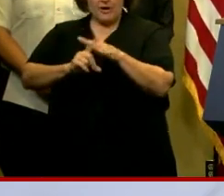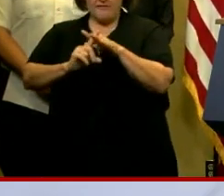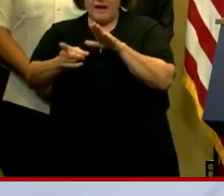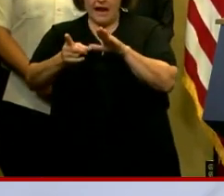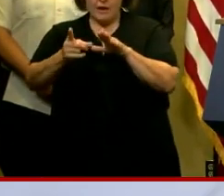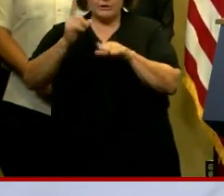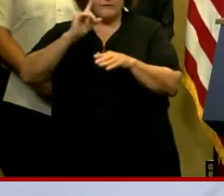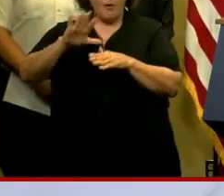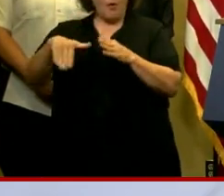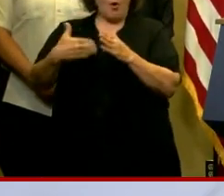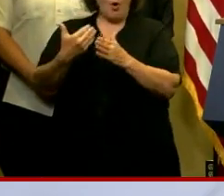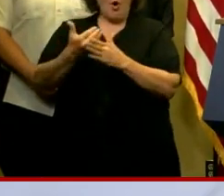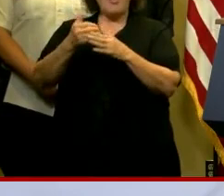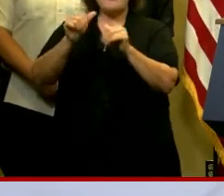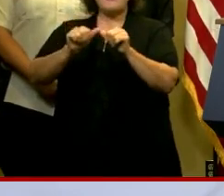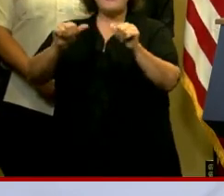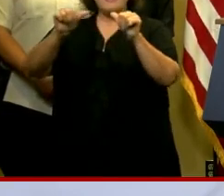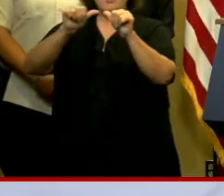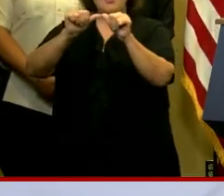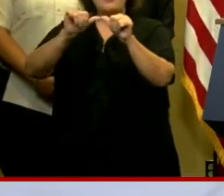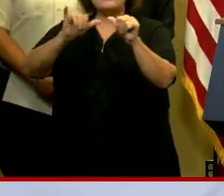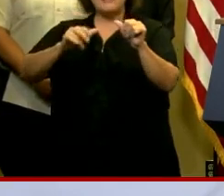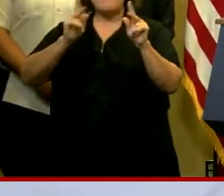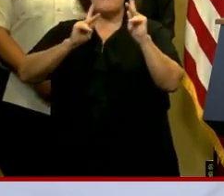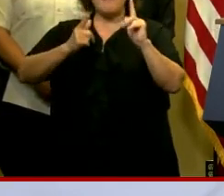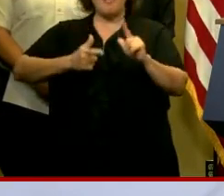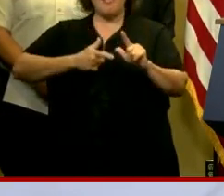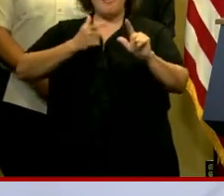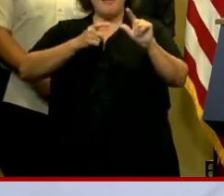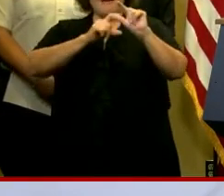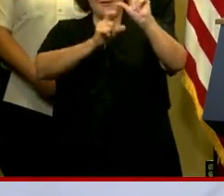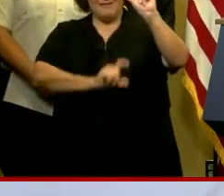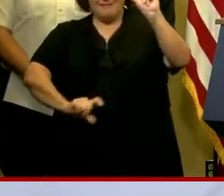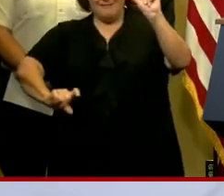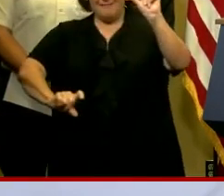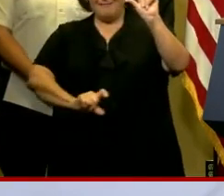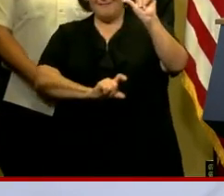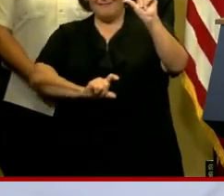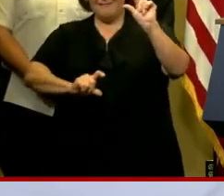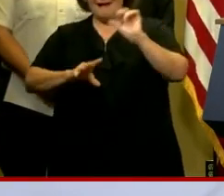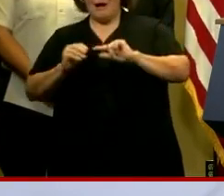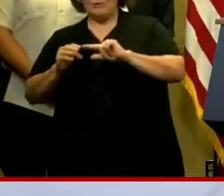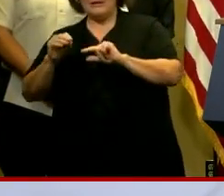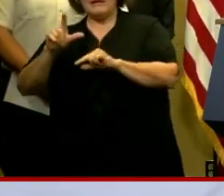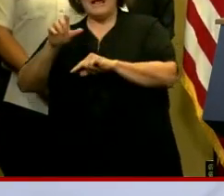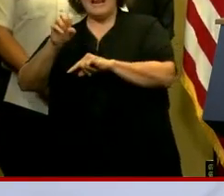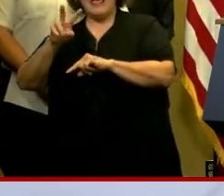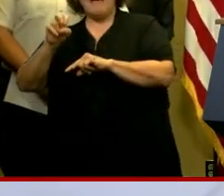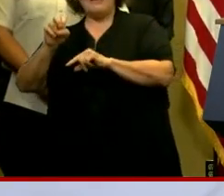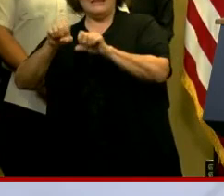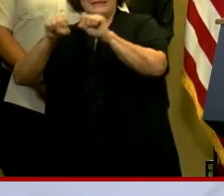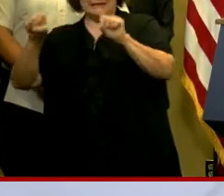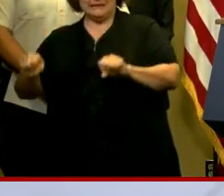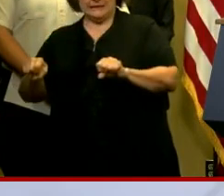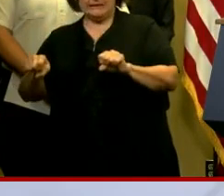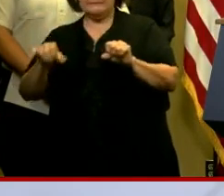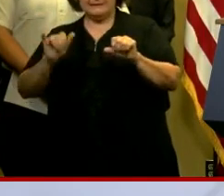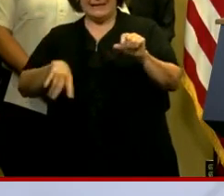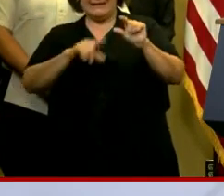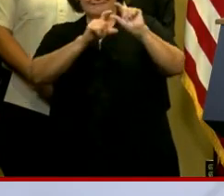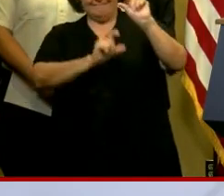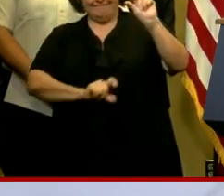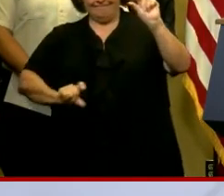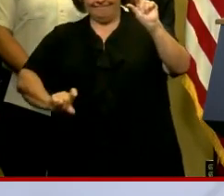areas outside of our levy protection system. All areas outside of our